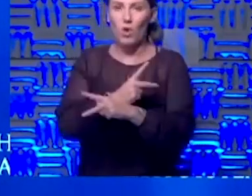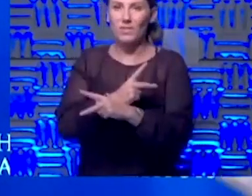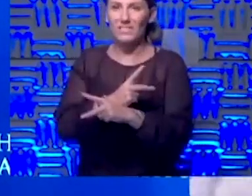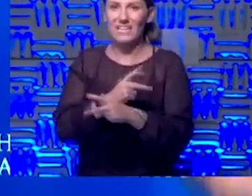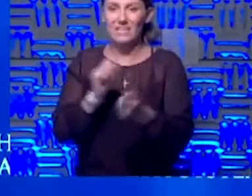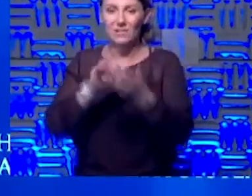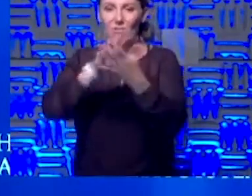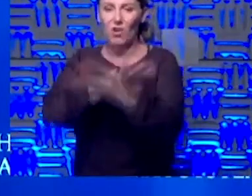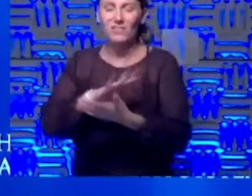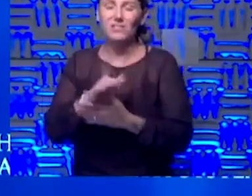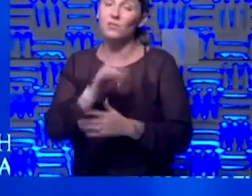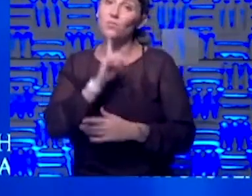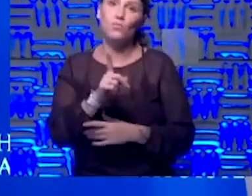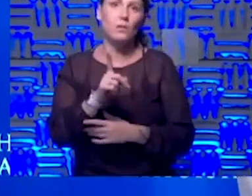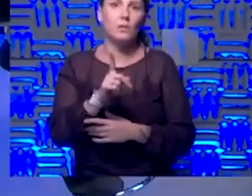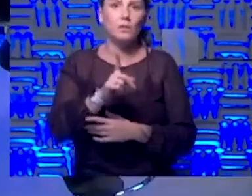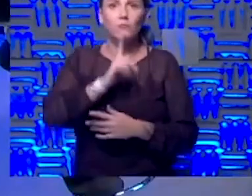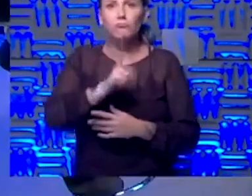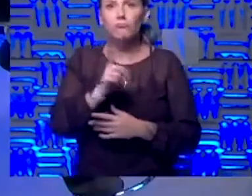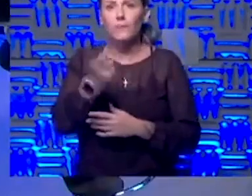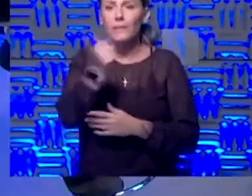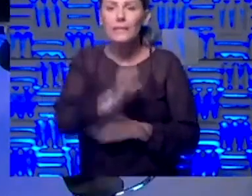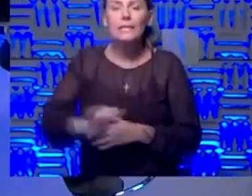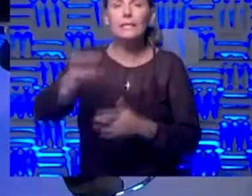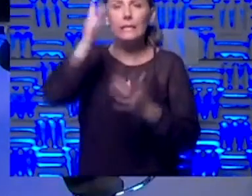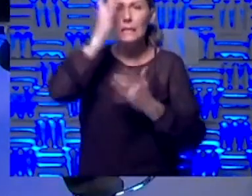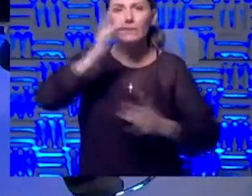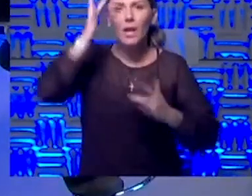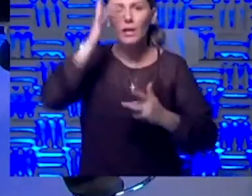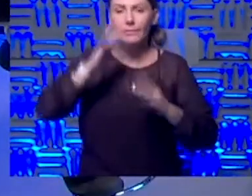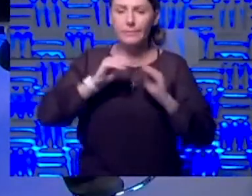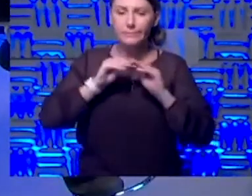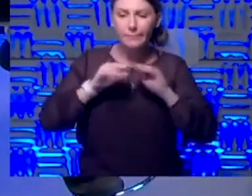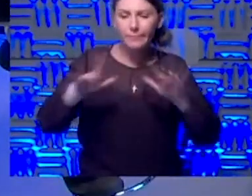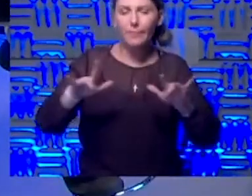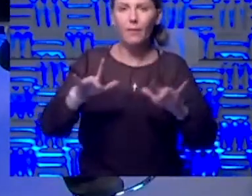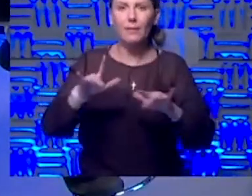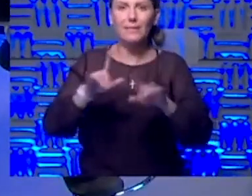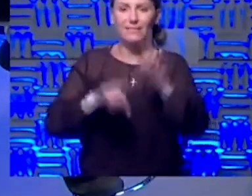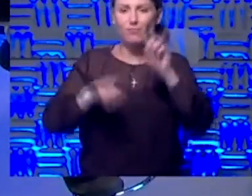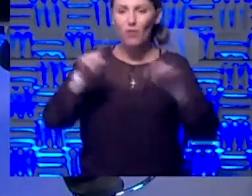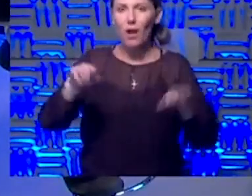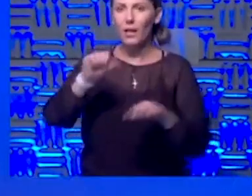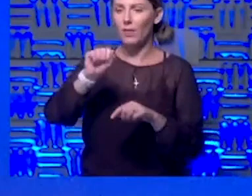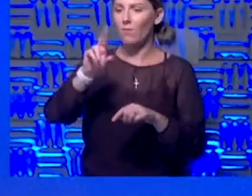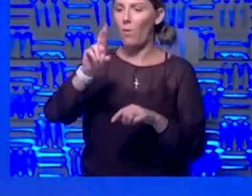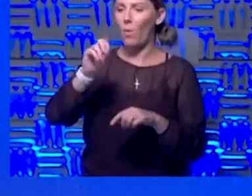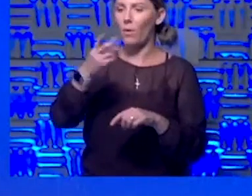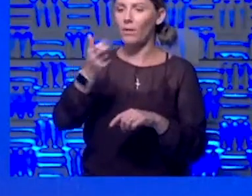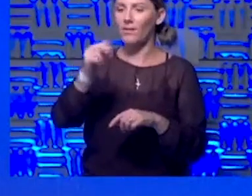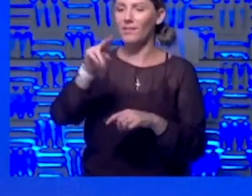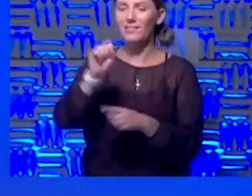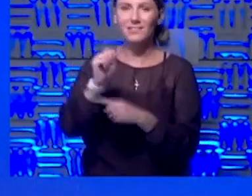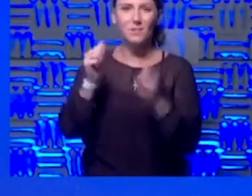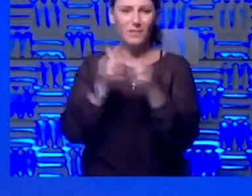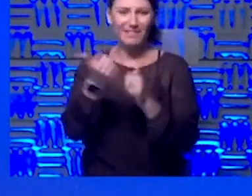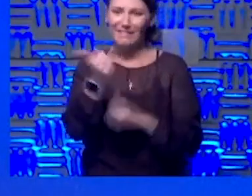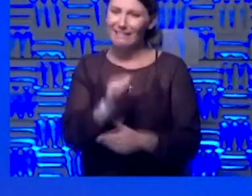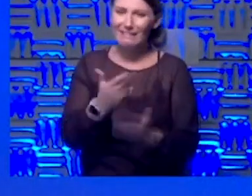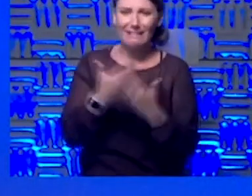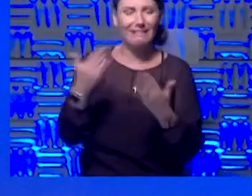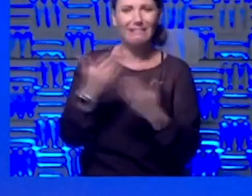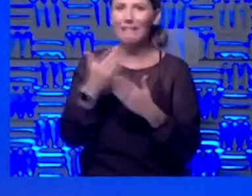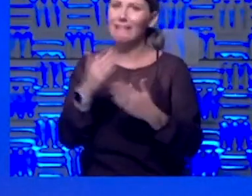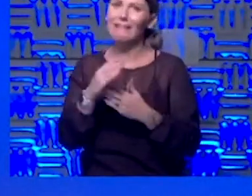That's true, really, of any viral illnesses, Dana. They all cause different problems and can affect our organs differently. Absolutely. I think that happens with anything with influenza,